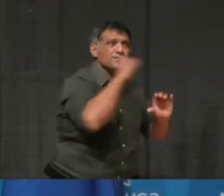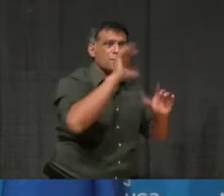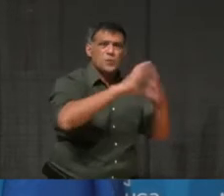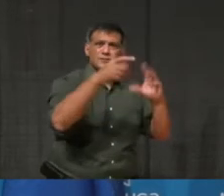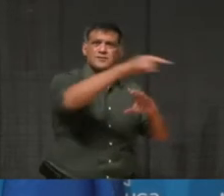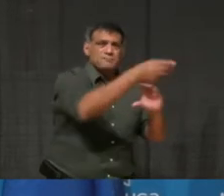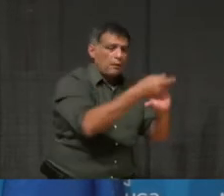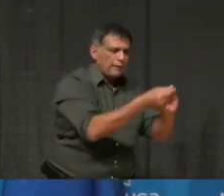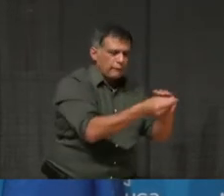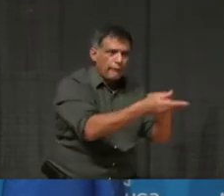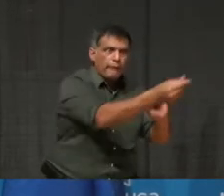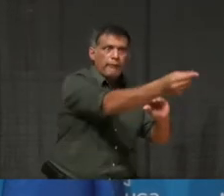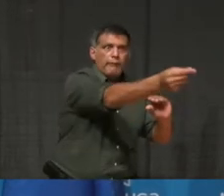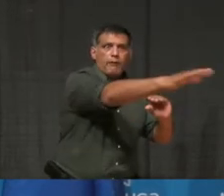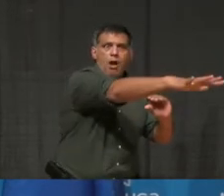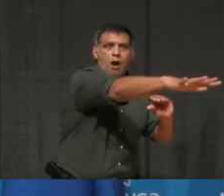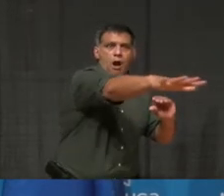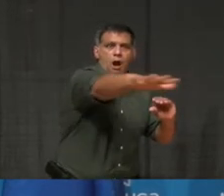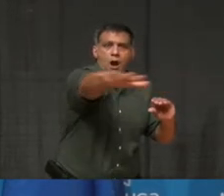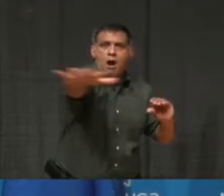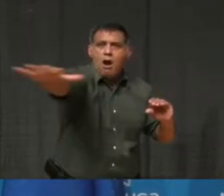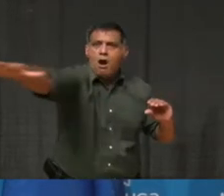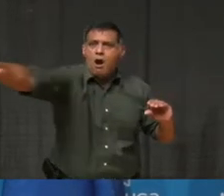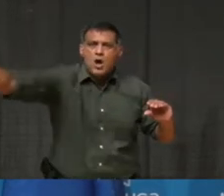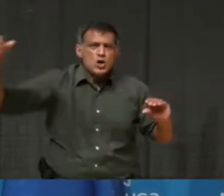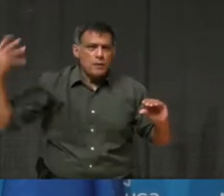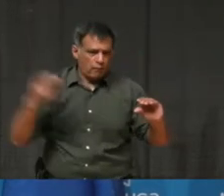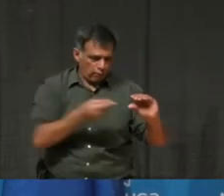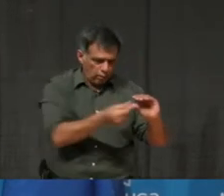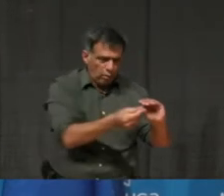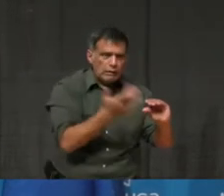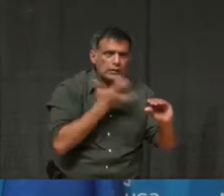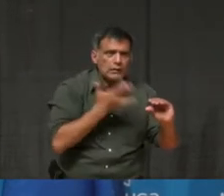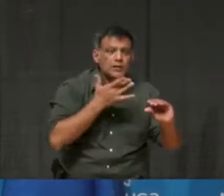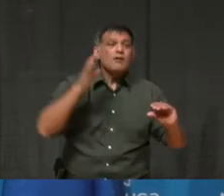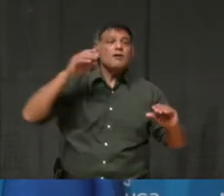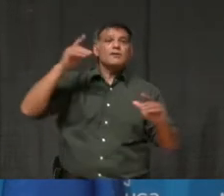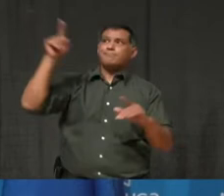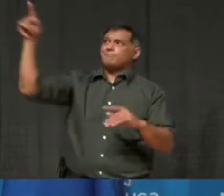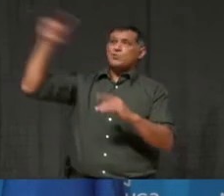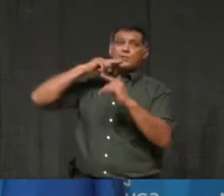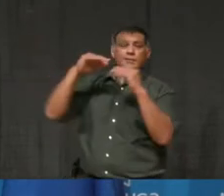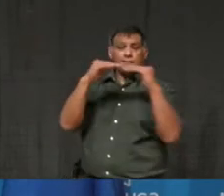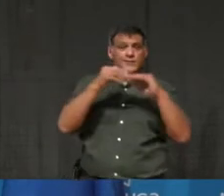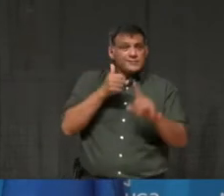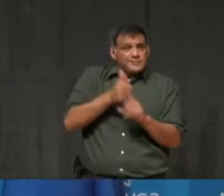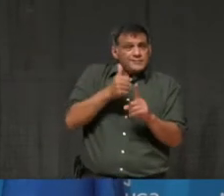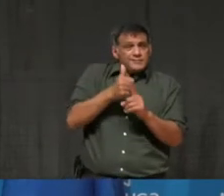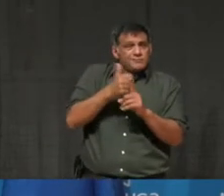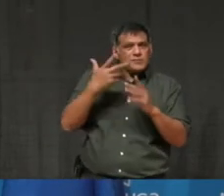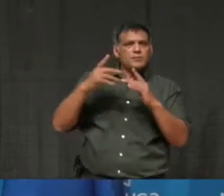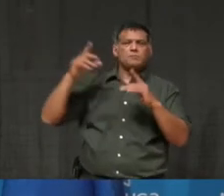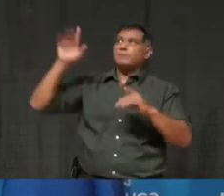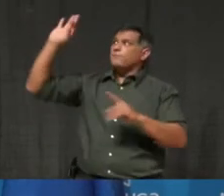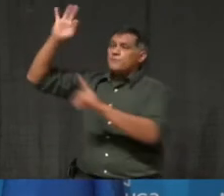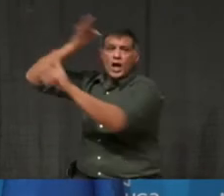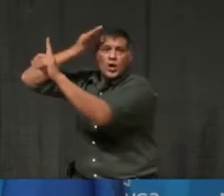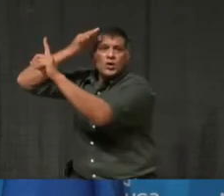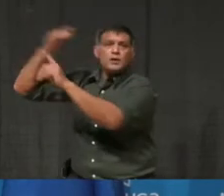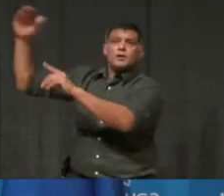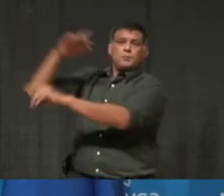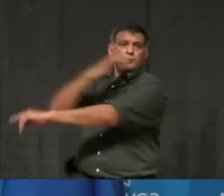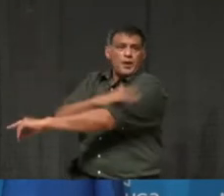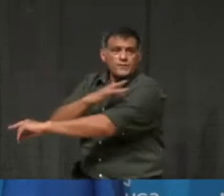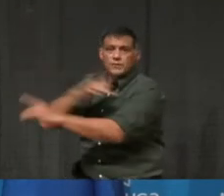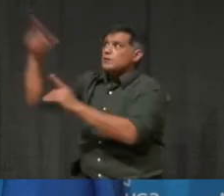So what I'm advocating for is for all our levels of government, especially the provincial and federal governments to work together to